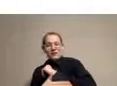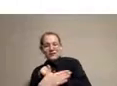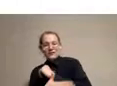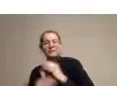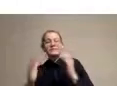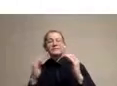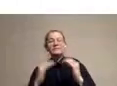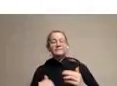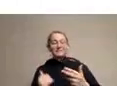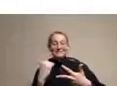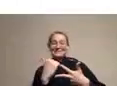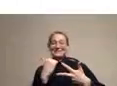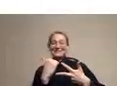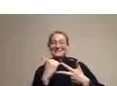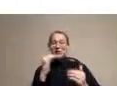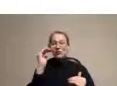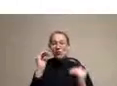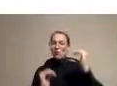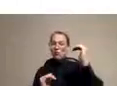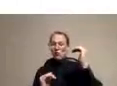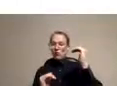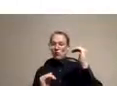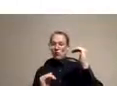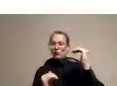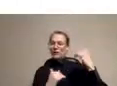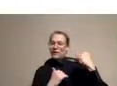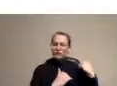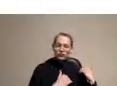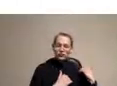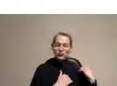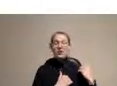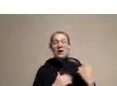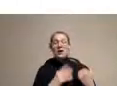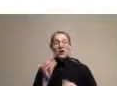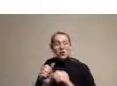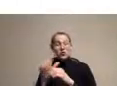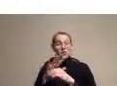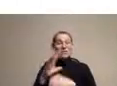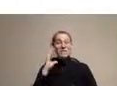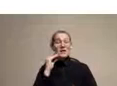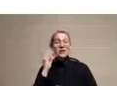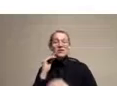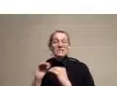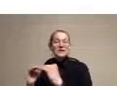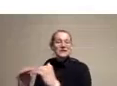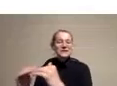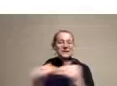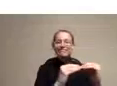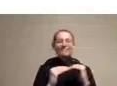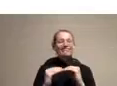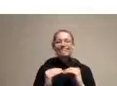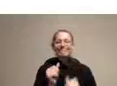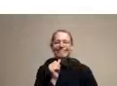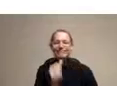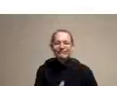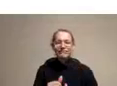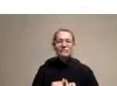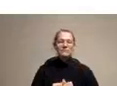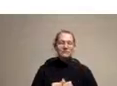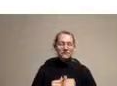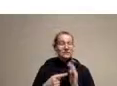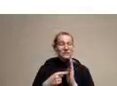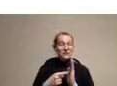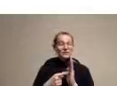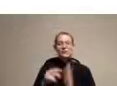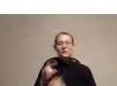this burden that COVID has not been experienced equally. has not been experienced equally on any number of axes of advantage and disadvantage in this country. For example, we can start with